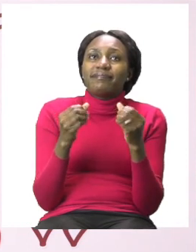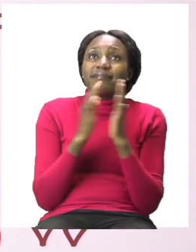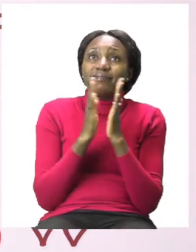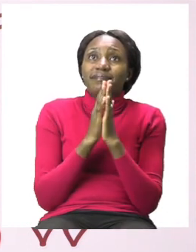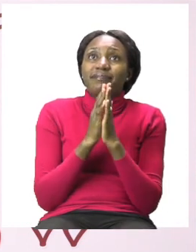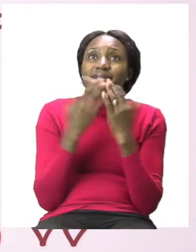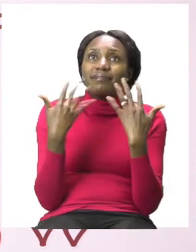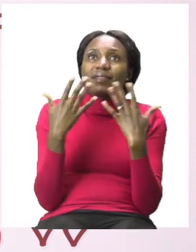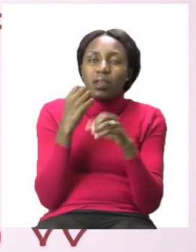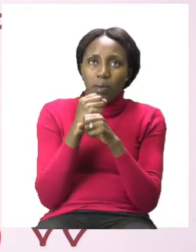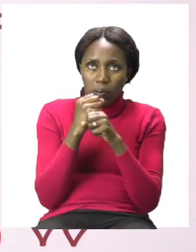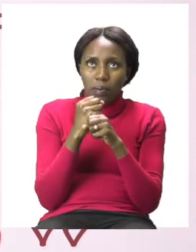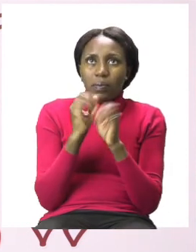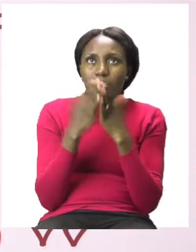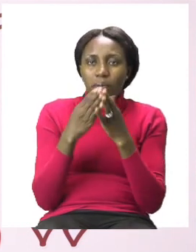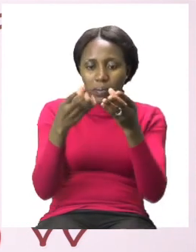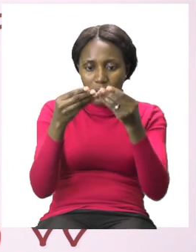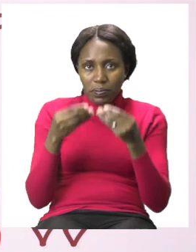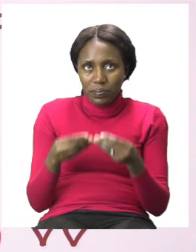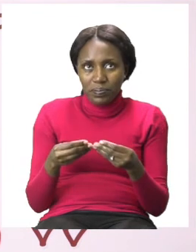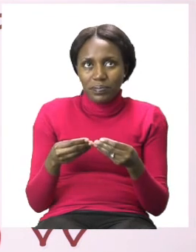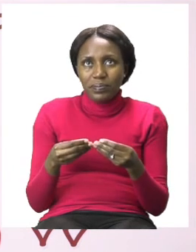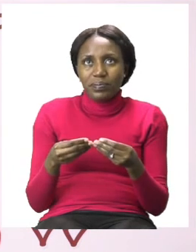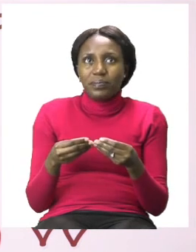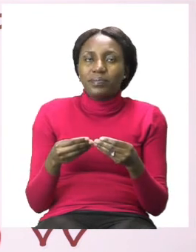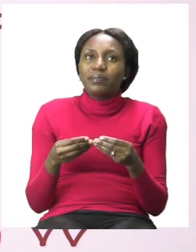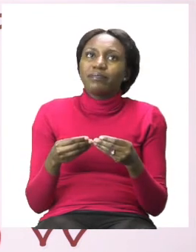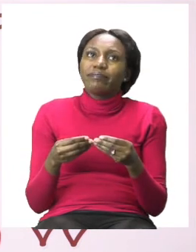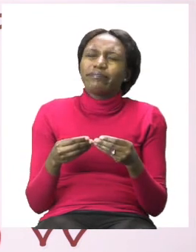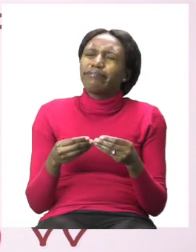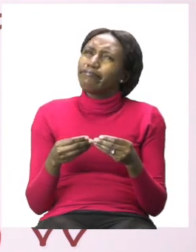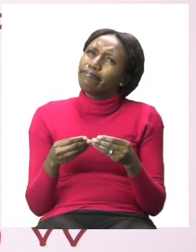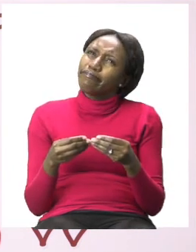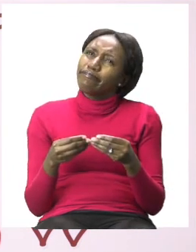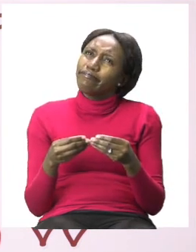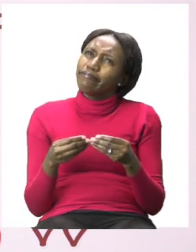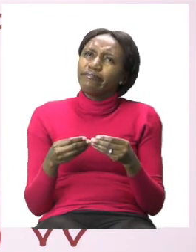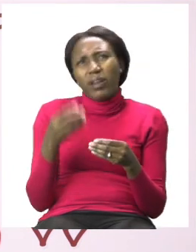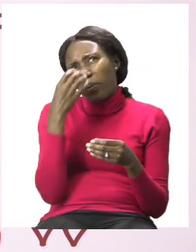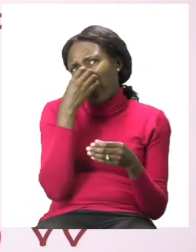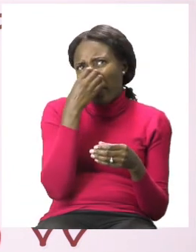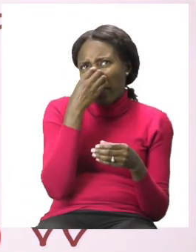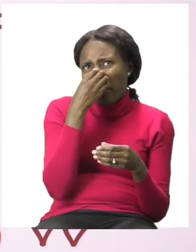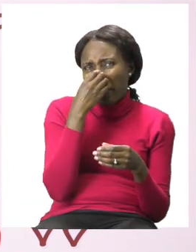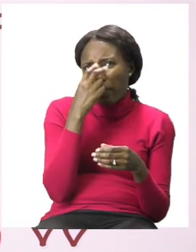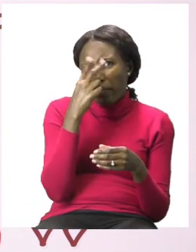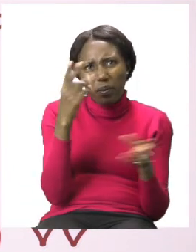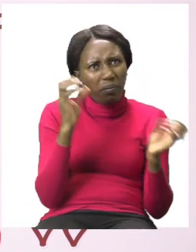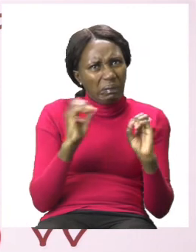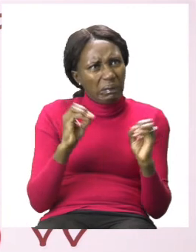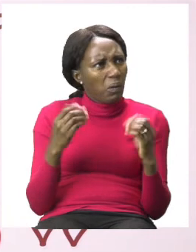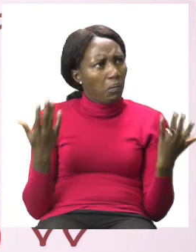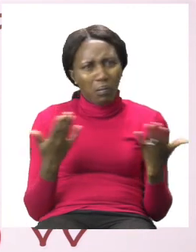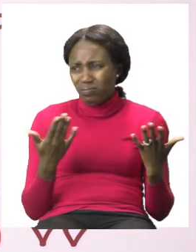are dry before you touch anything else. I wonder though, I haven't seen Sashi the whole day and I want